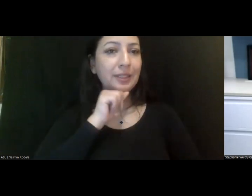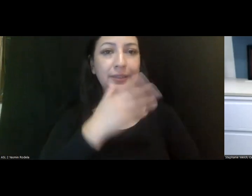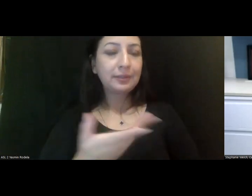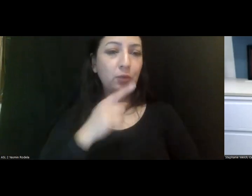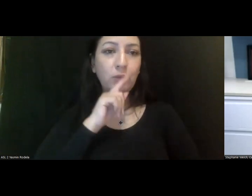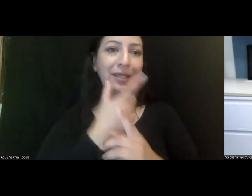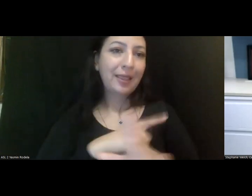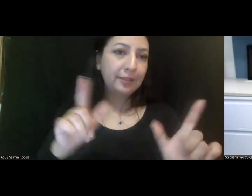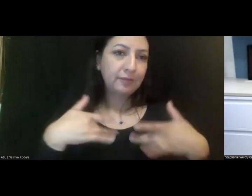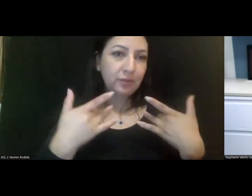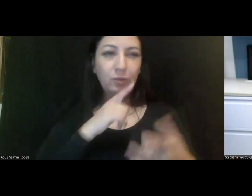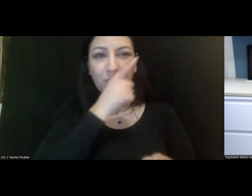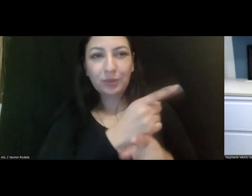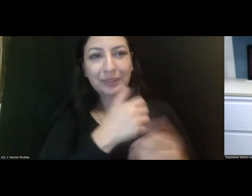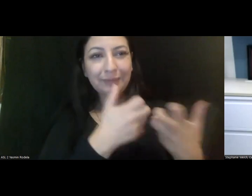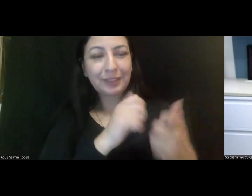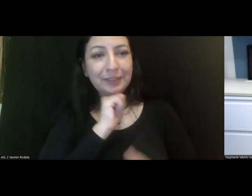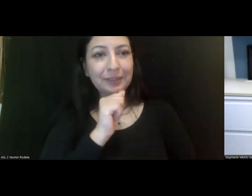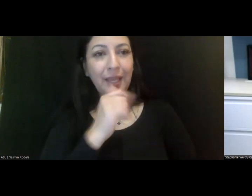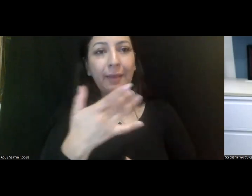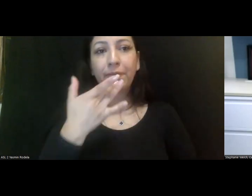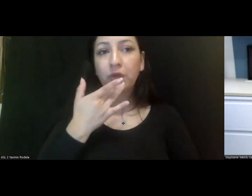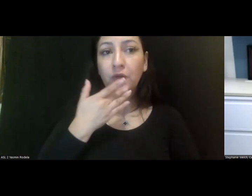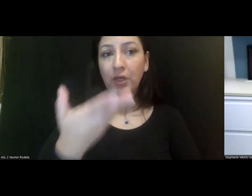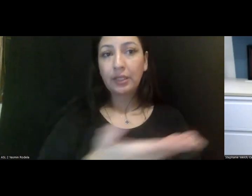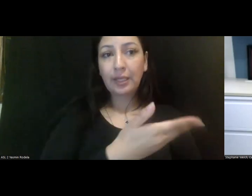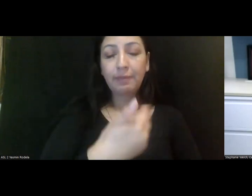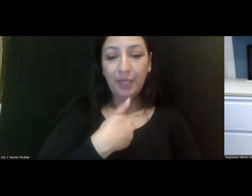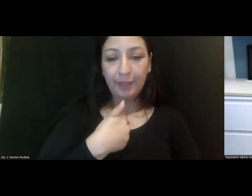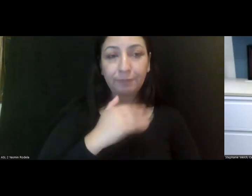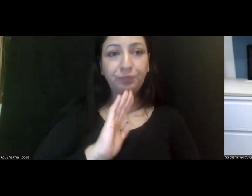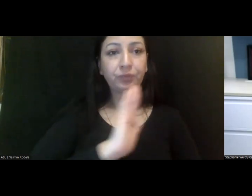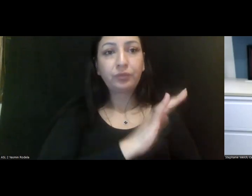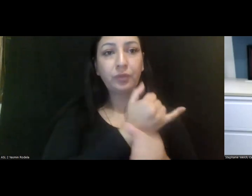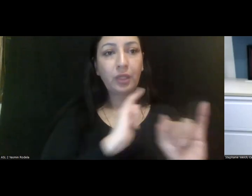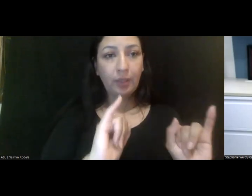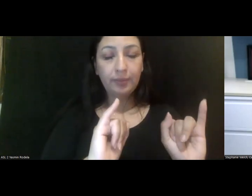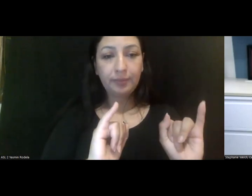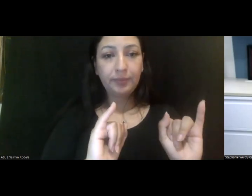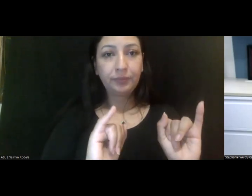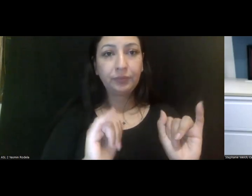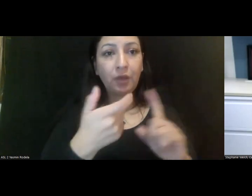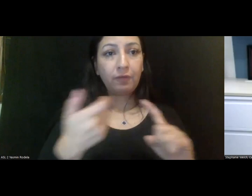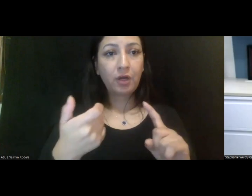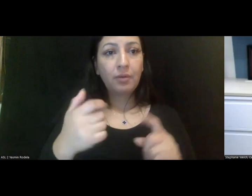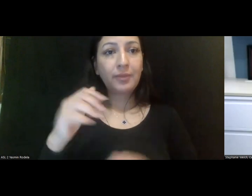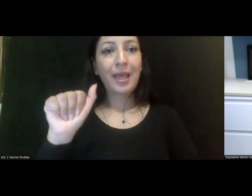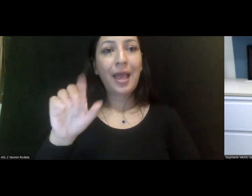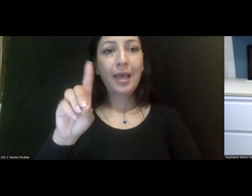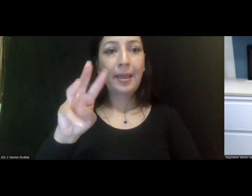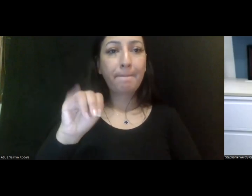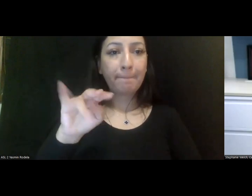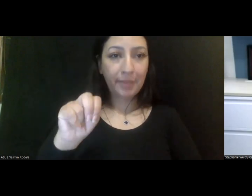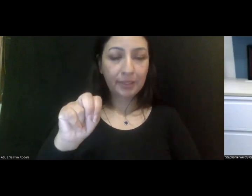legislature felt was appropriate. They much preferred them to have their independence, um, from the administration, um,